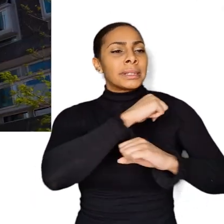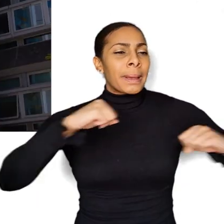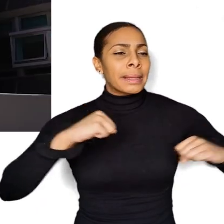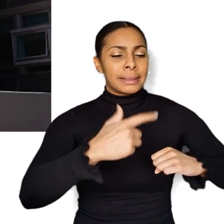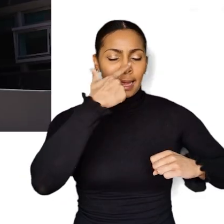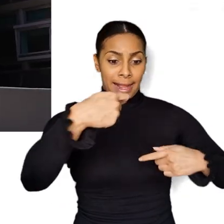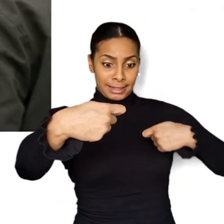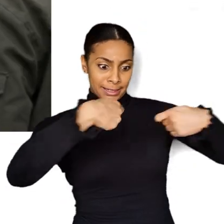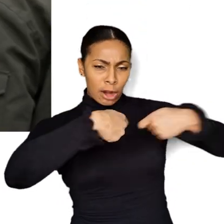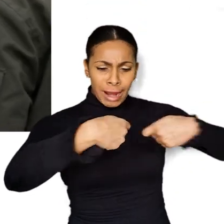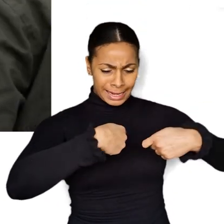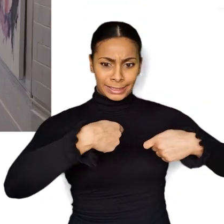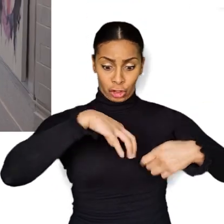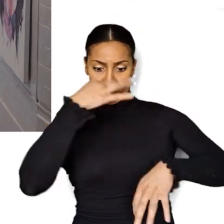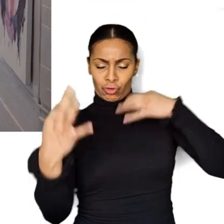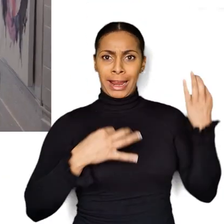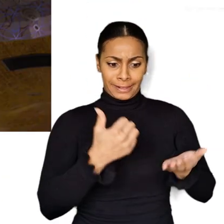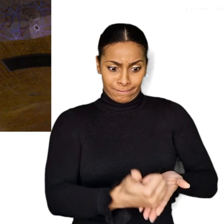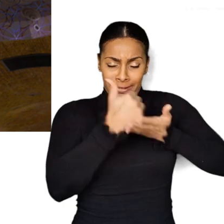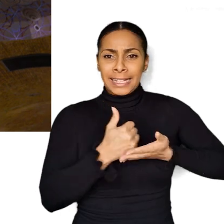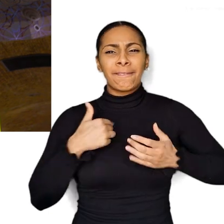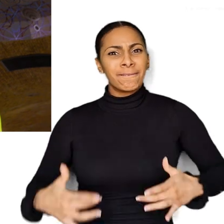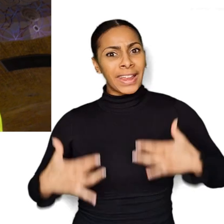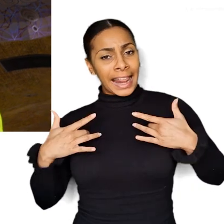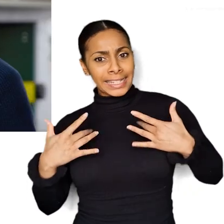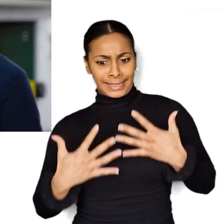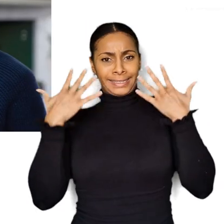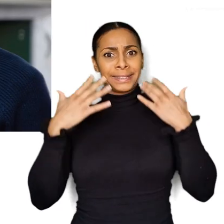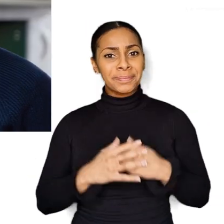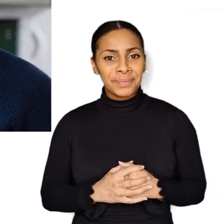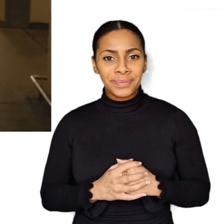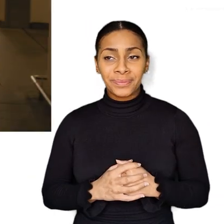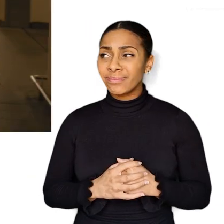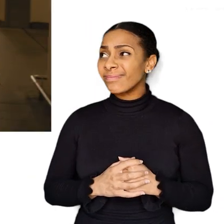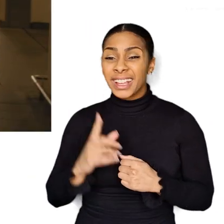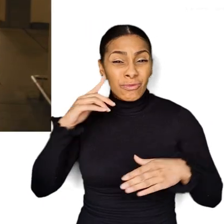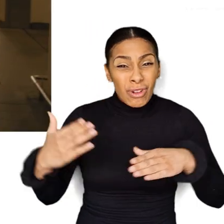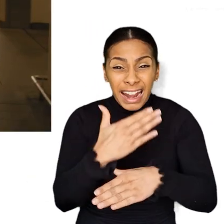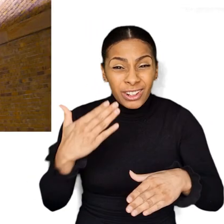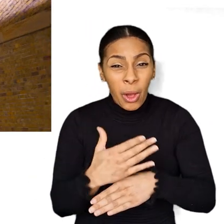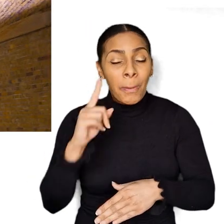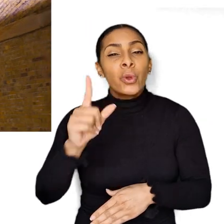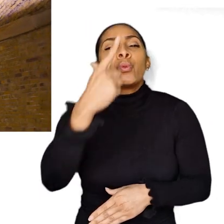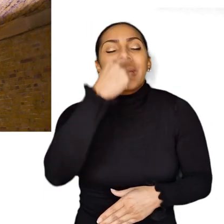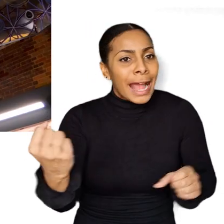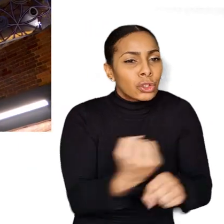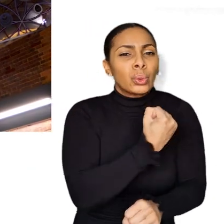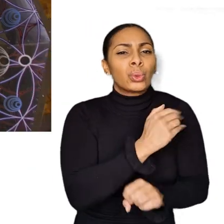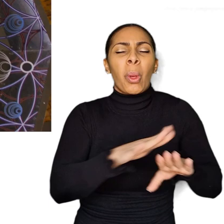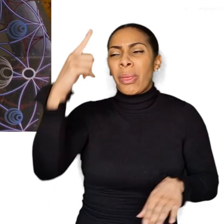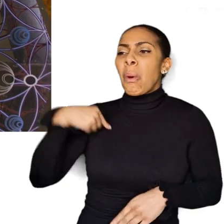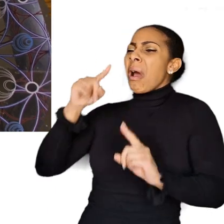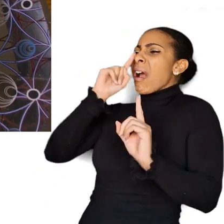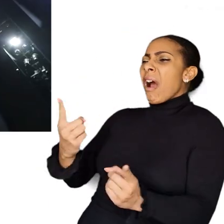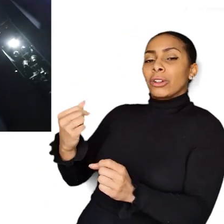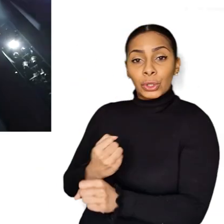that spaces could direct, curate and facilitate our feelings. It's just a really practical thing, think about what you can do rather than what you